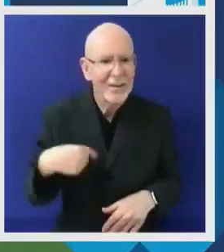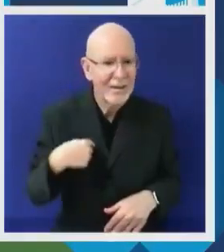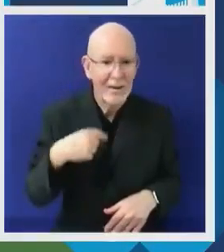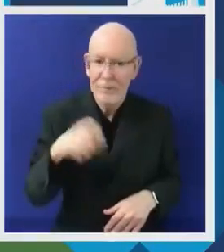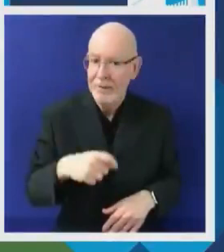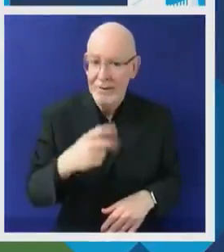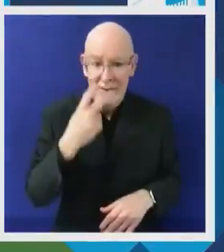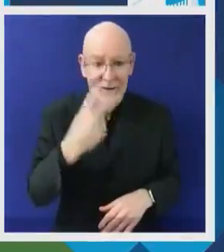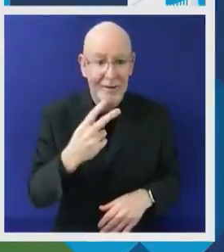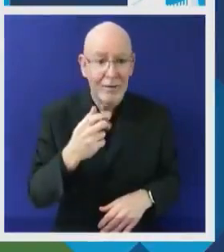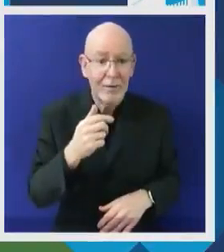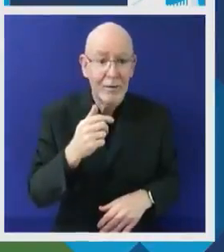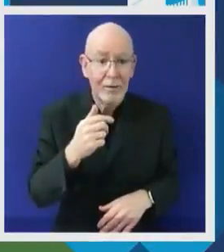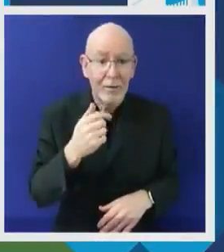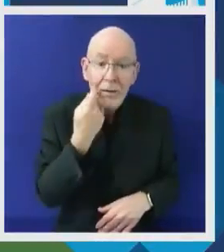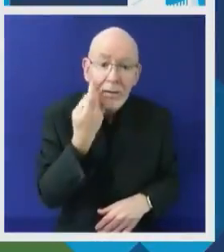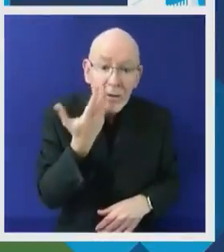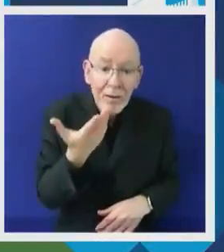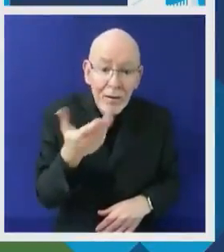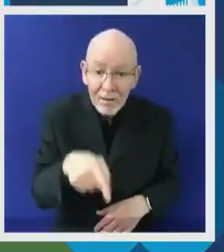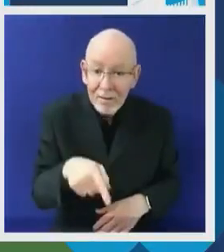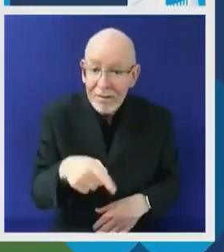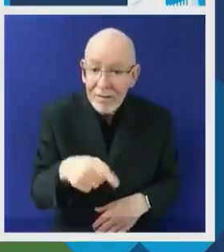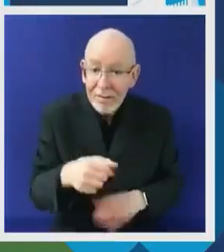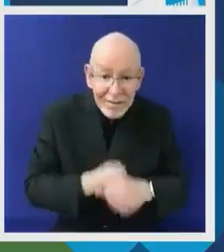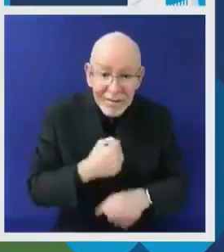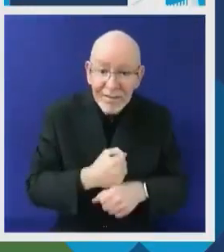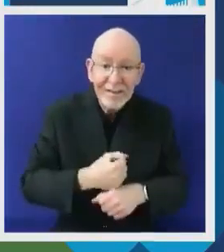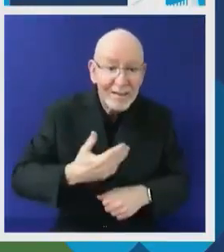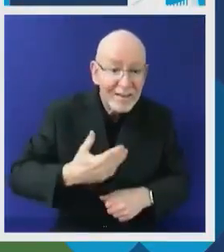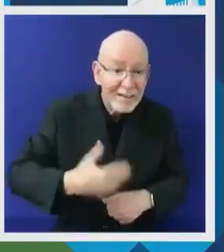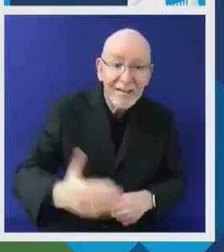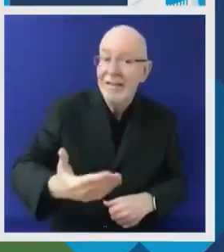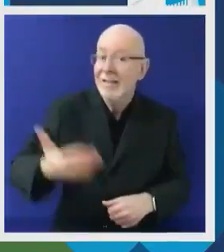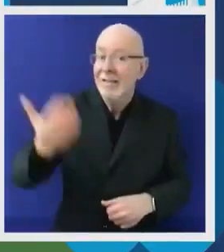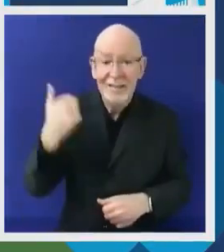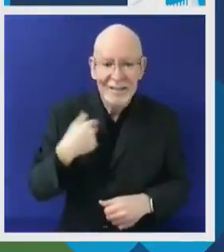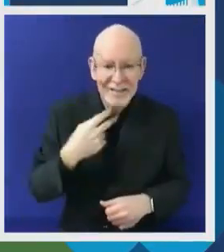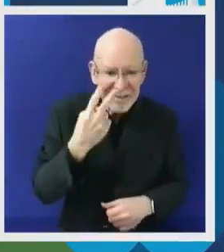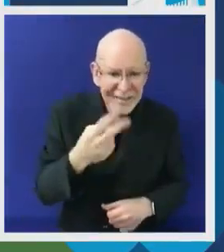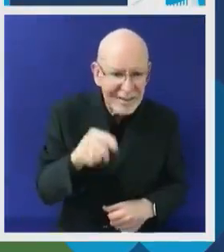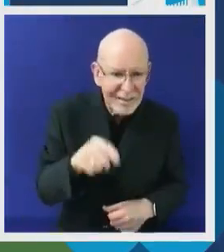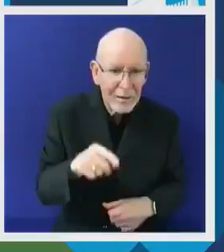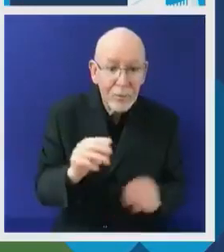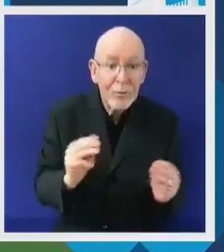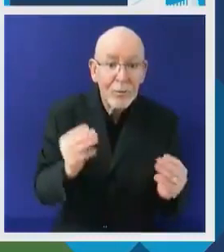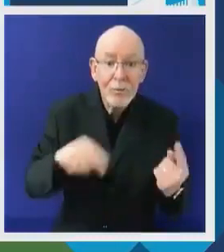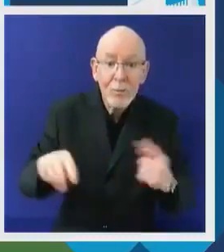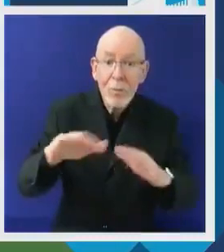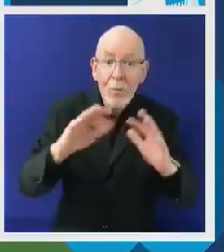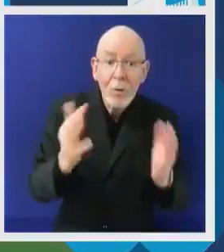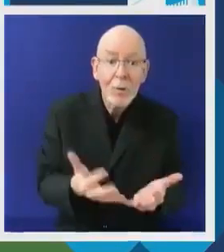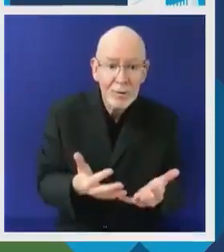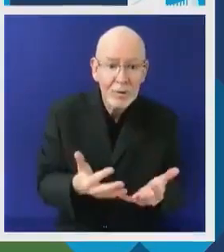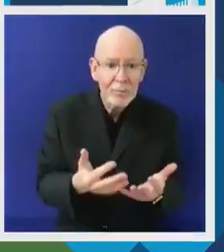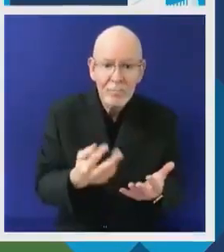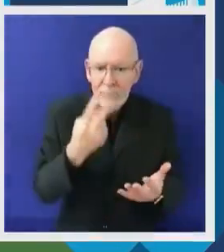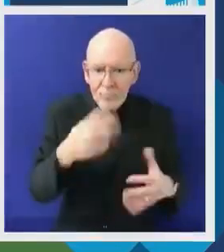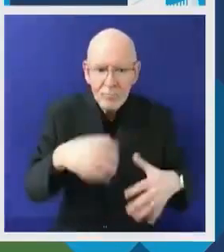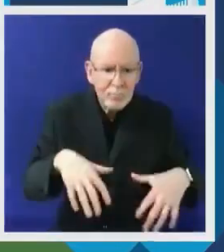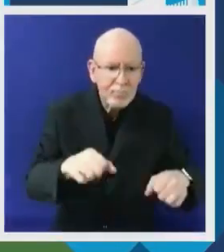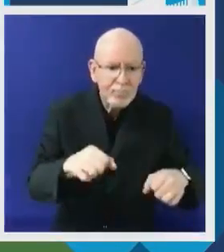rights. And here I want to take a moment to remember and honor the brave young people who have been violated